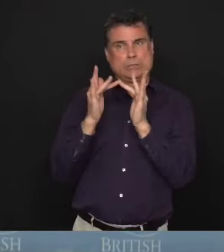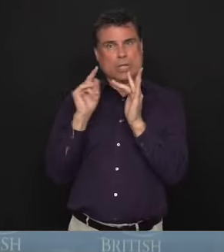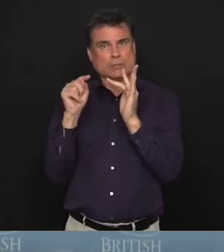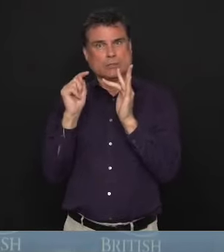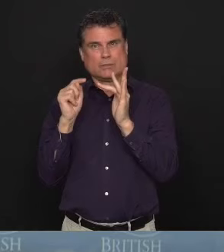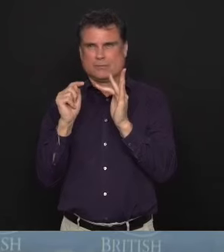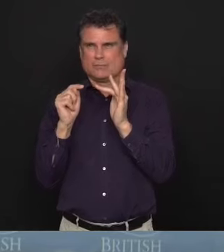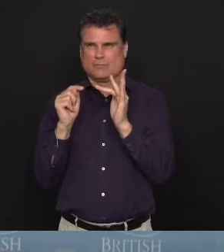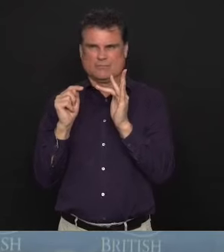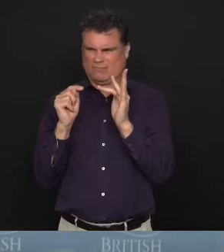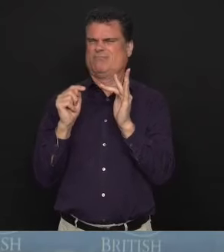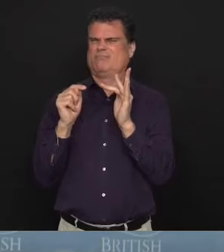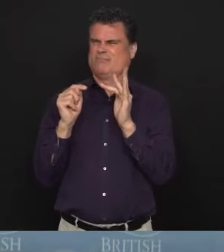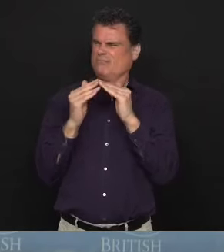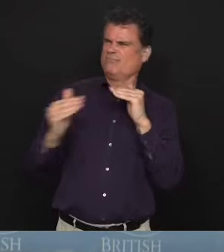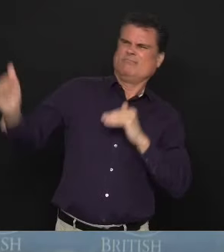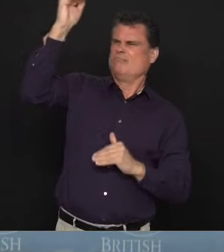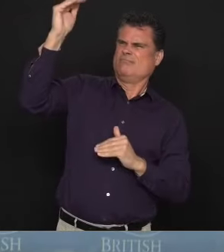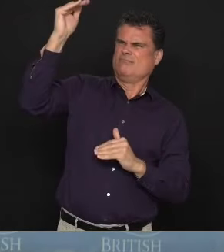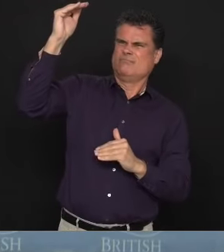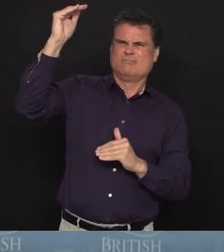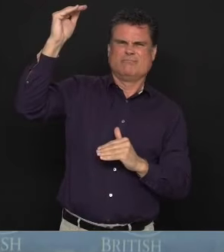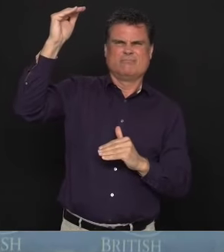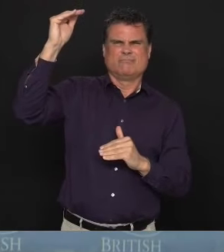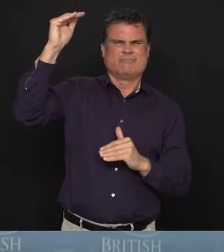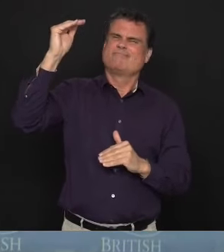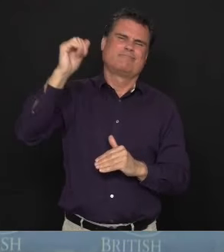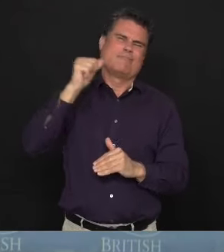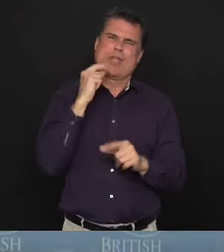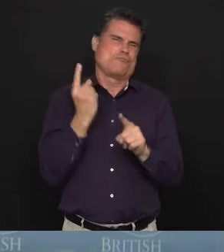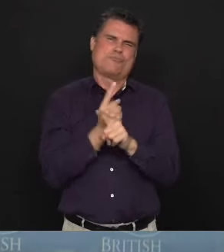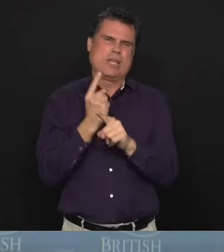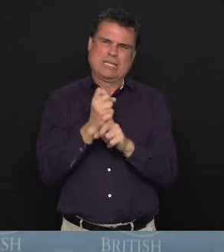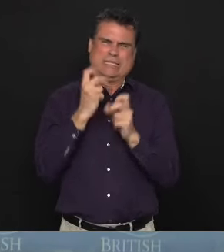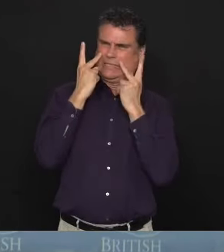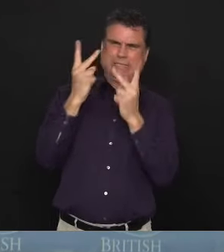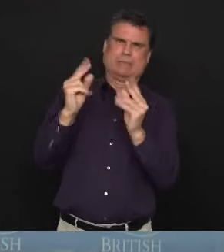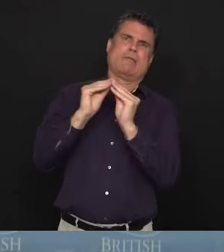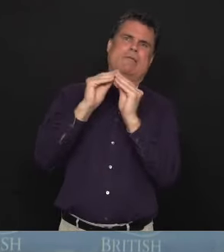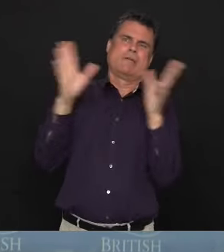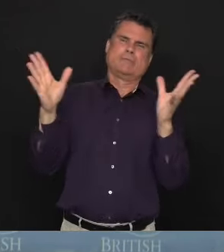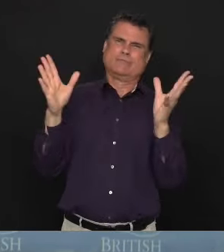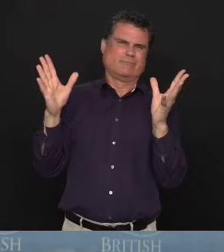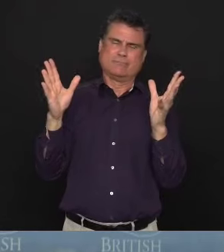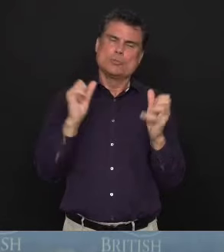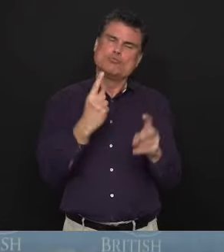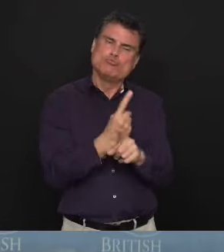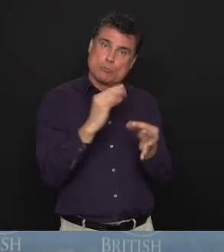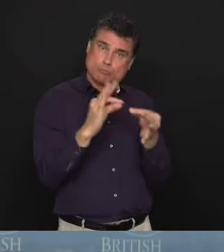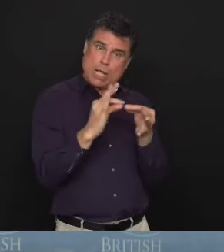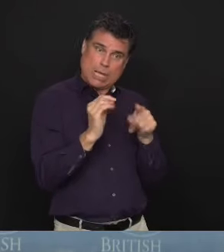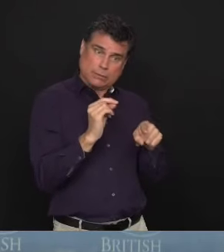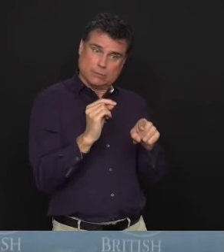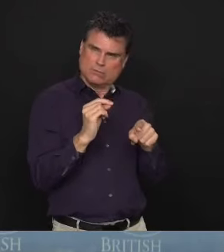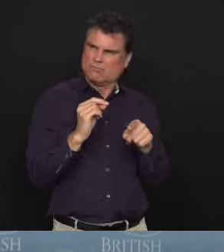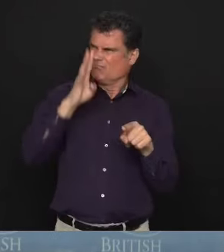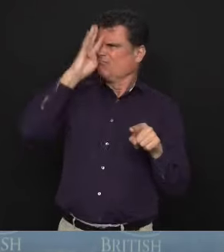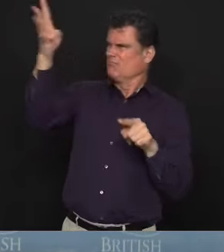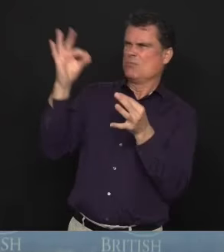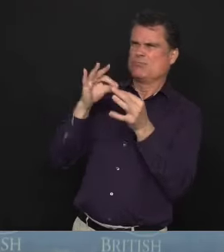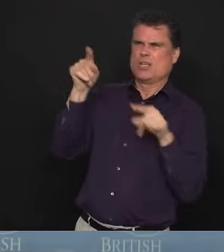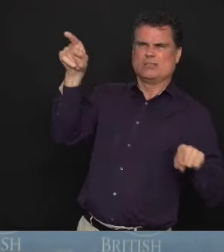for what is being charged in other locations, then you know what, then you see it. Then you